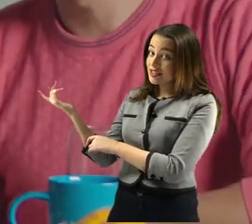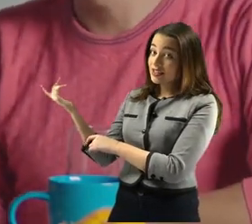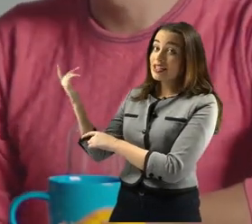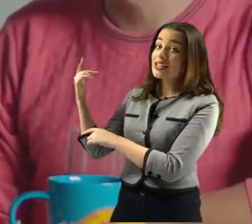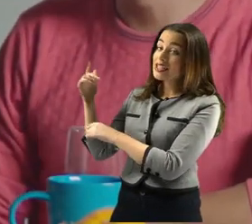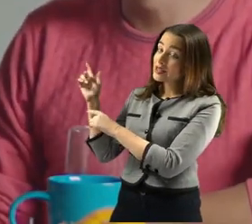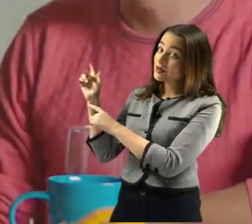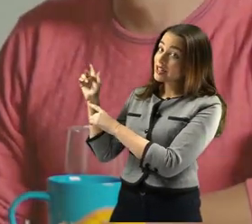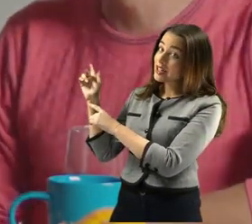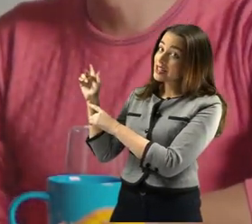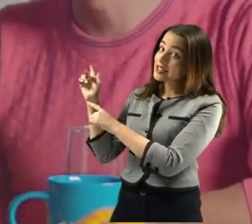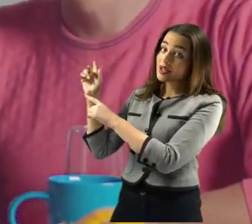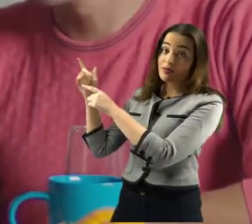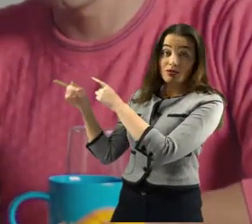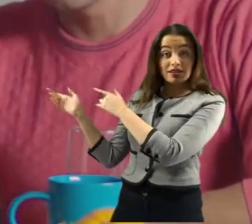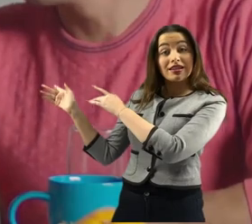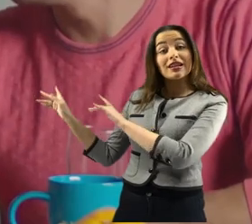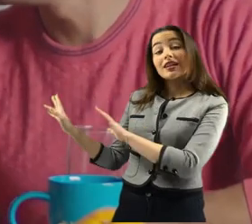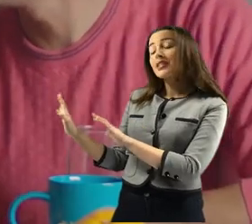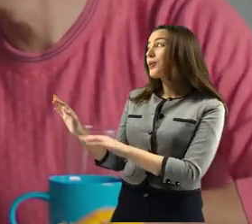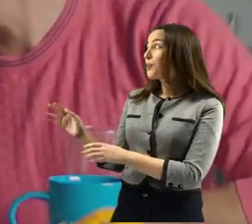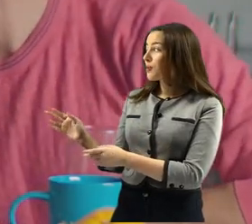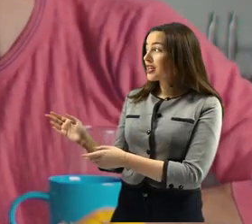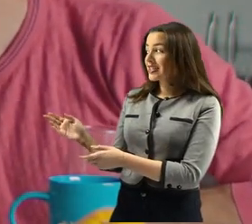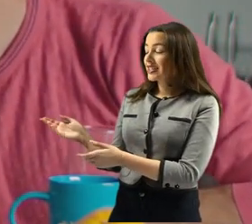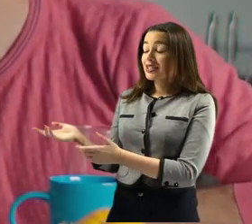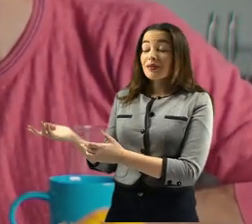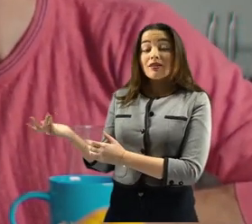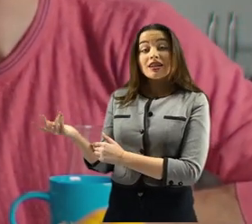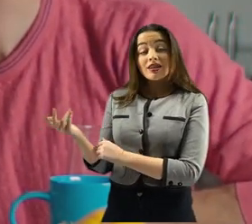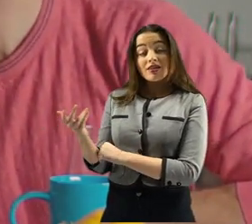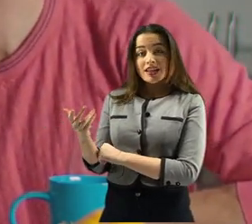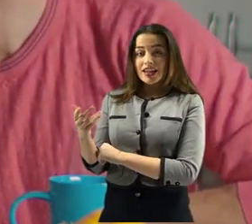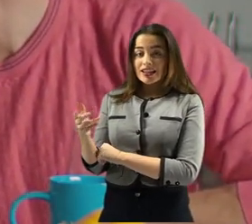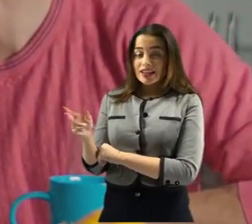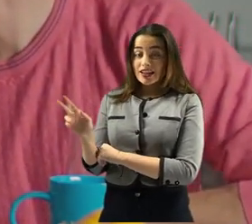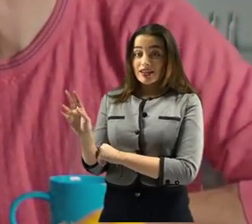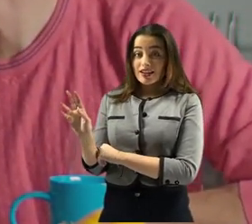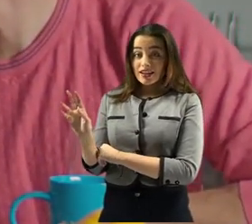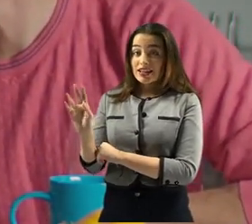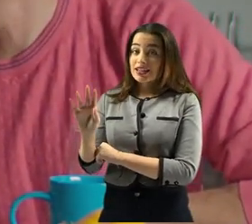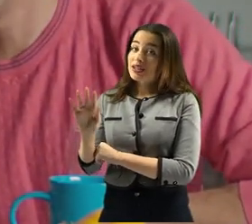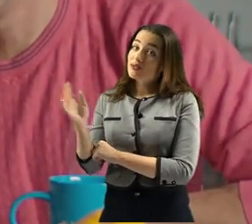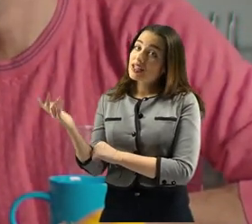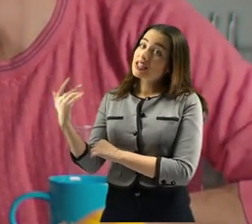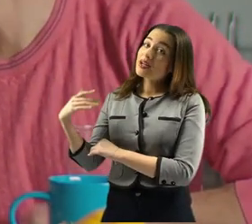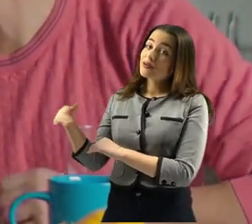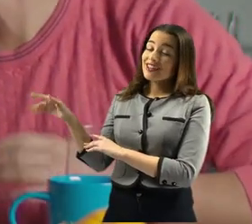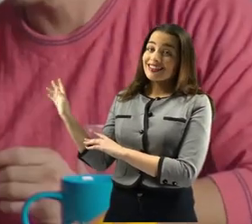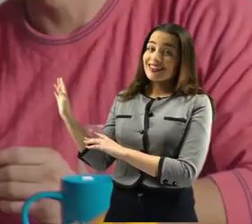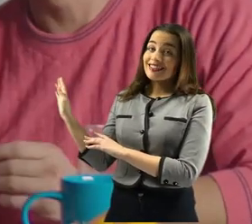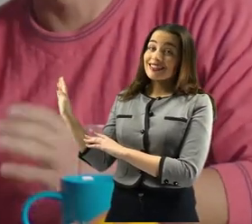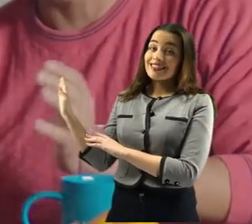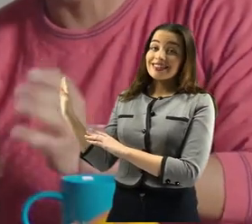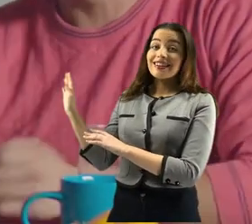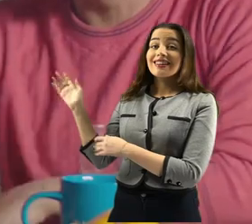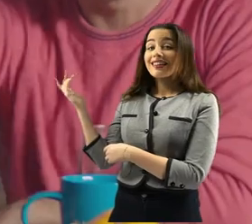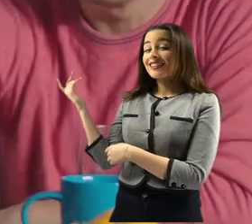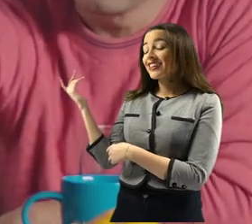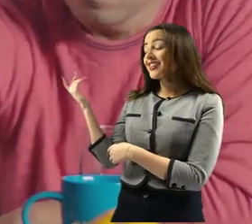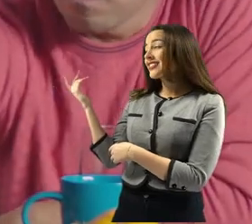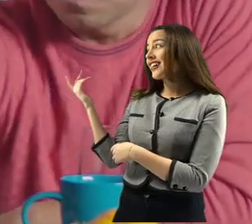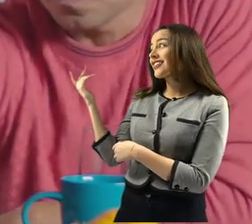Finally, we underscored that the thinking process of congenitally deaf individuals is just as complex and rich as anyone else's.